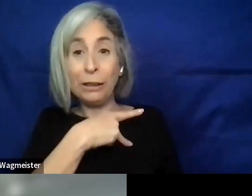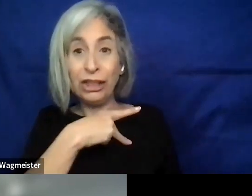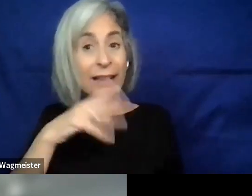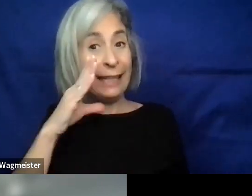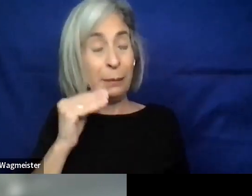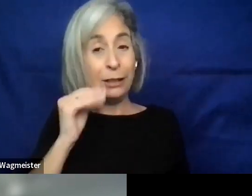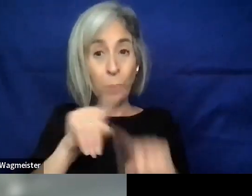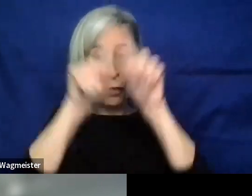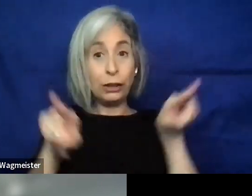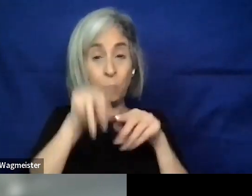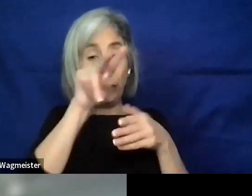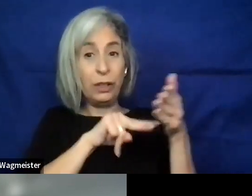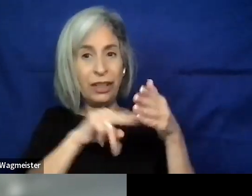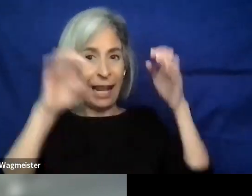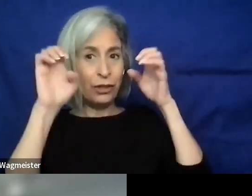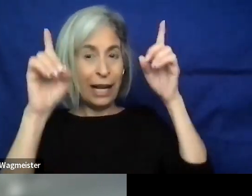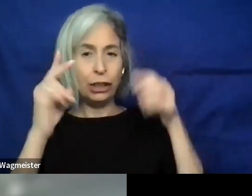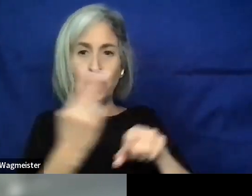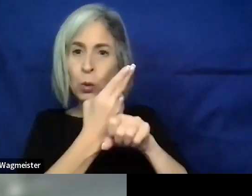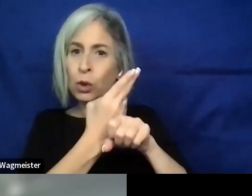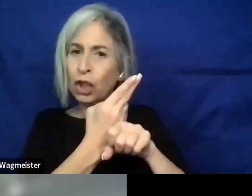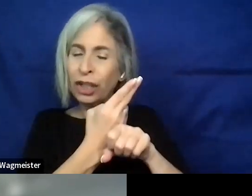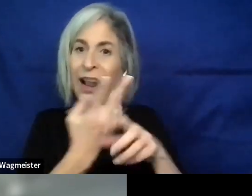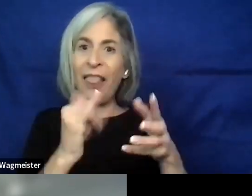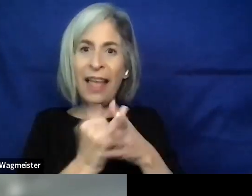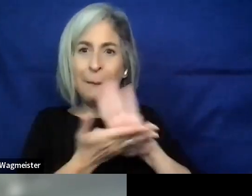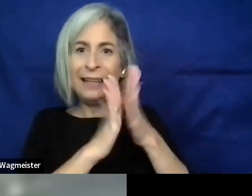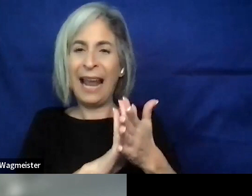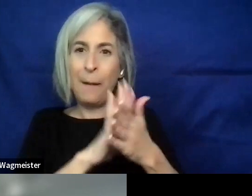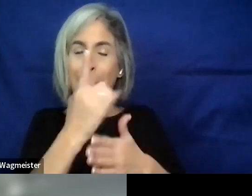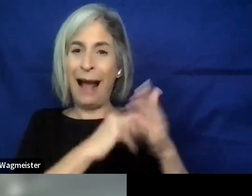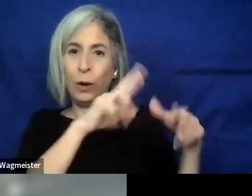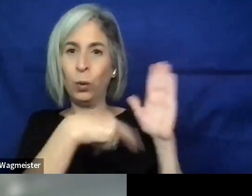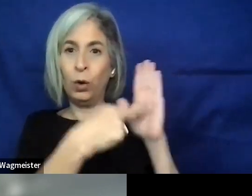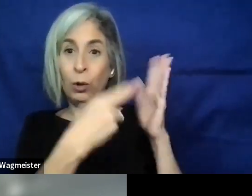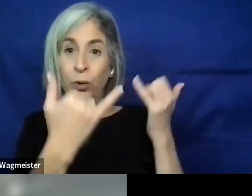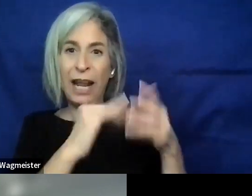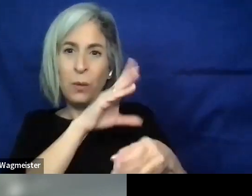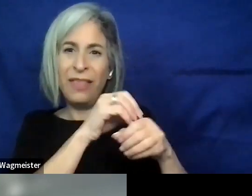and as a magnification user into what I'm doing today in accessibility.